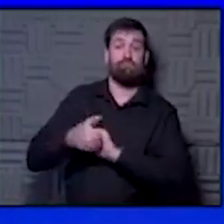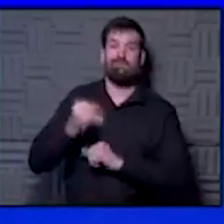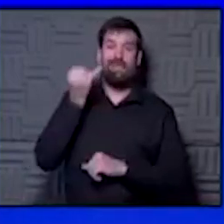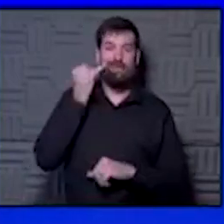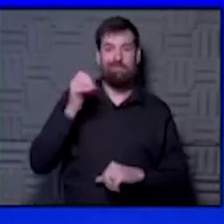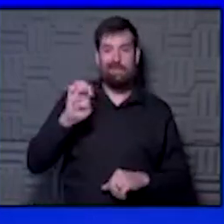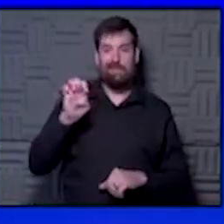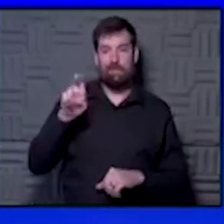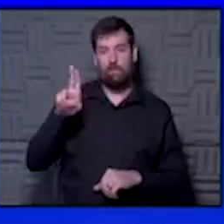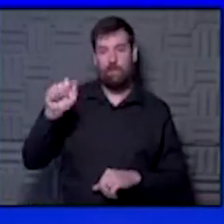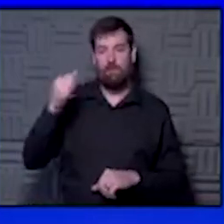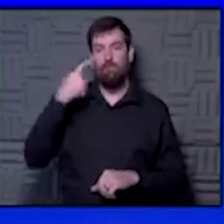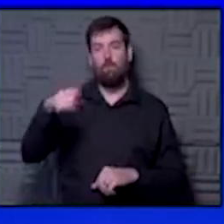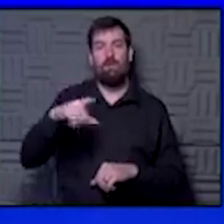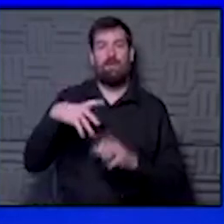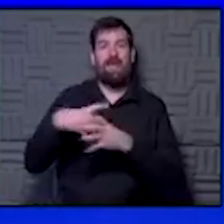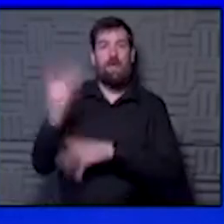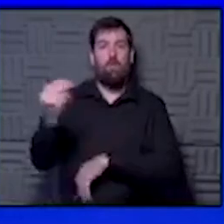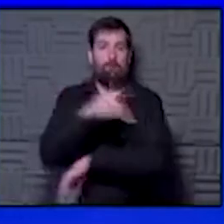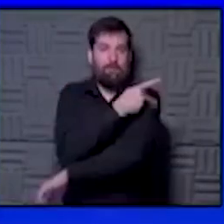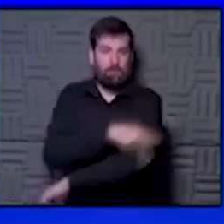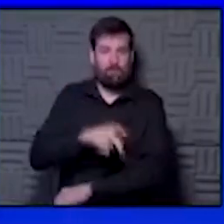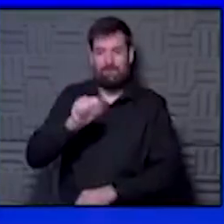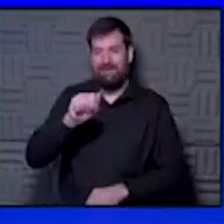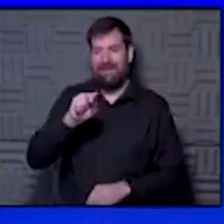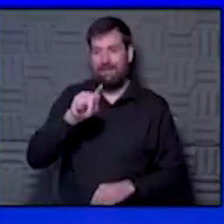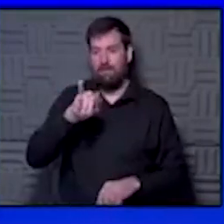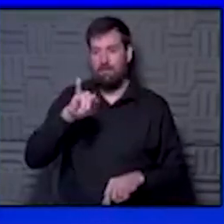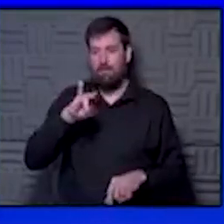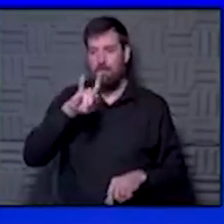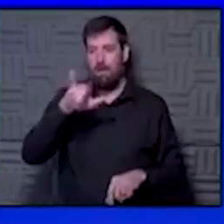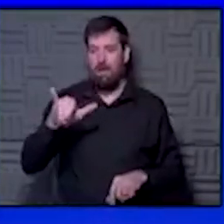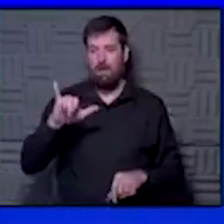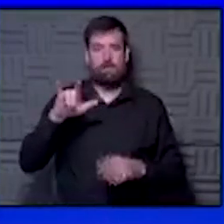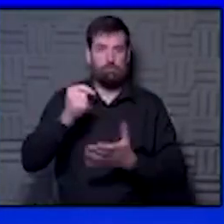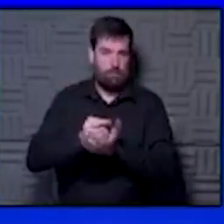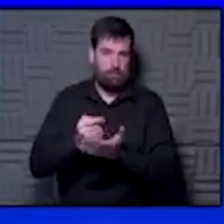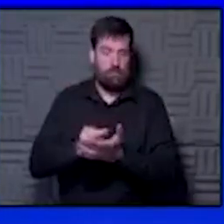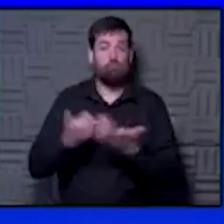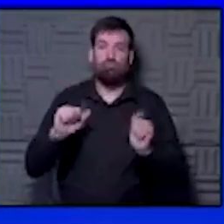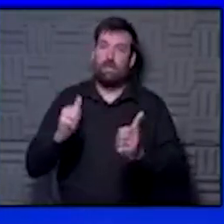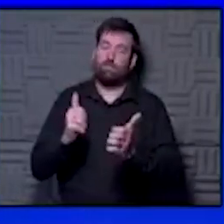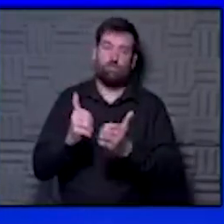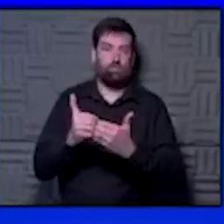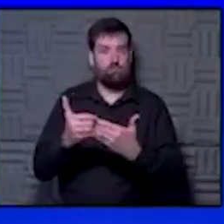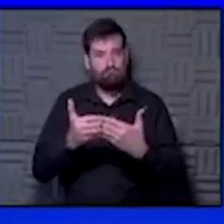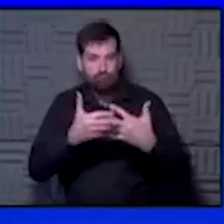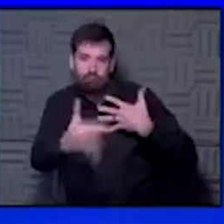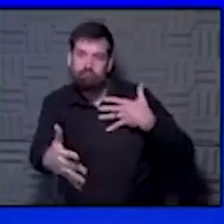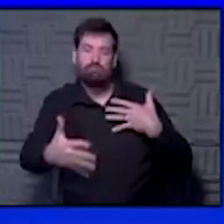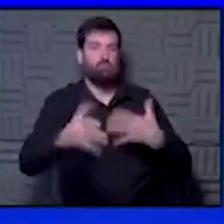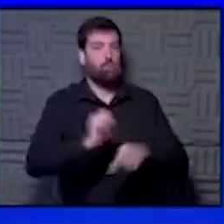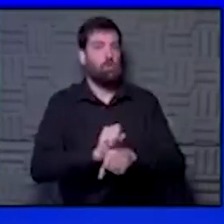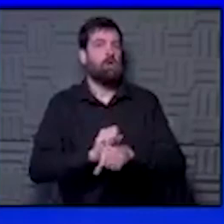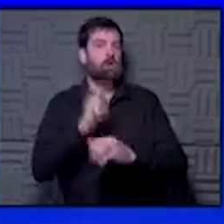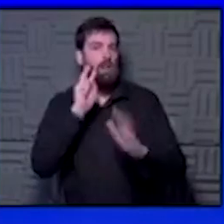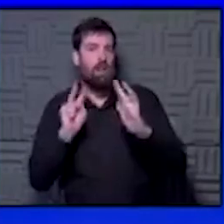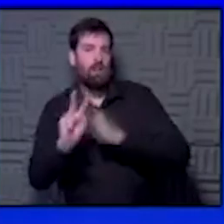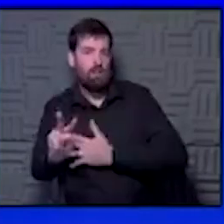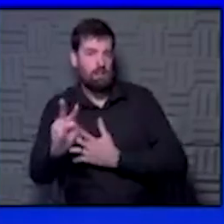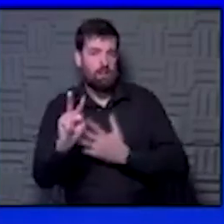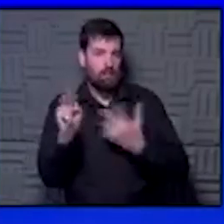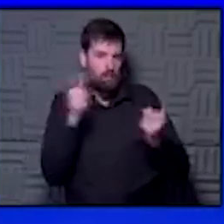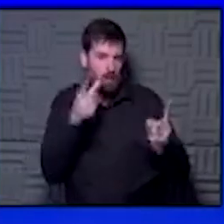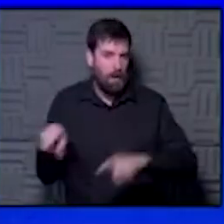EUAs for outpatient antibody treatments as well. So we're already trying to be ahead of the curve, a step ahead of where we think it's going to be.